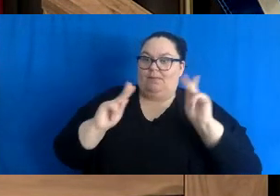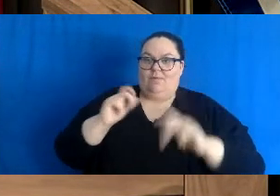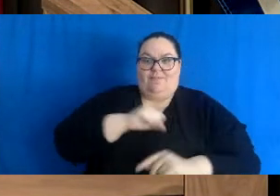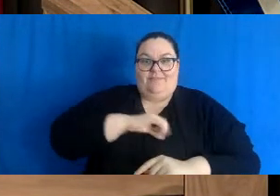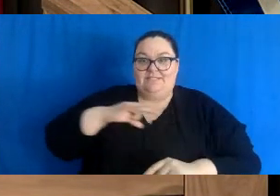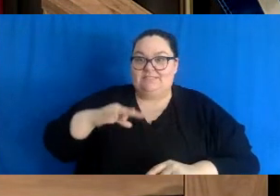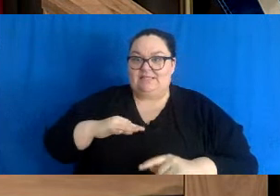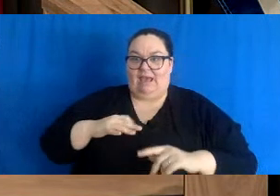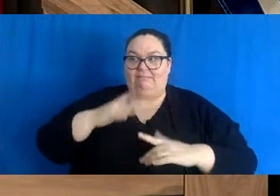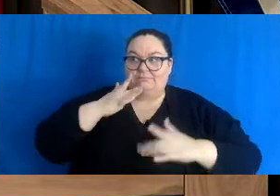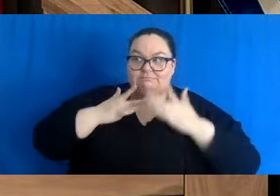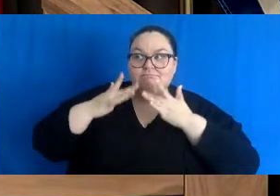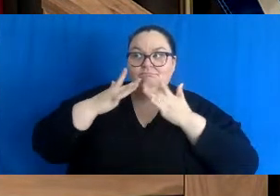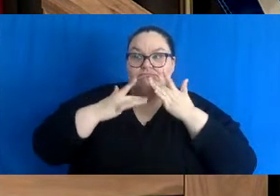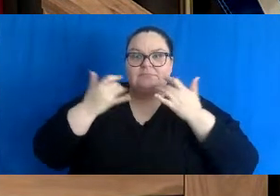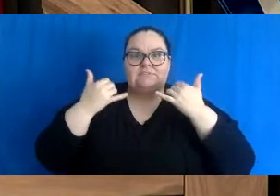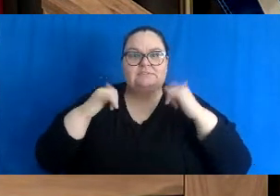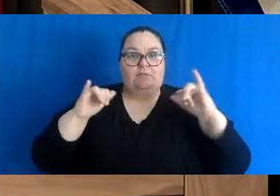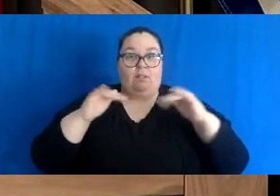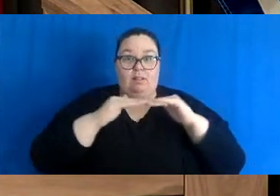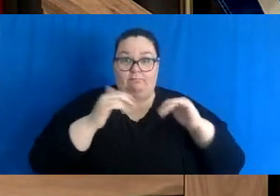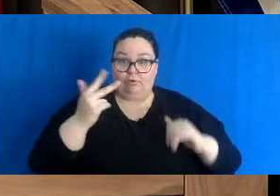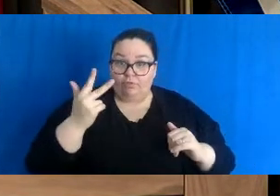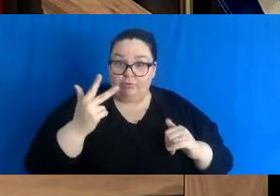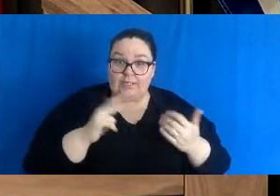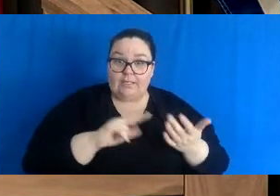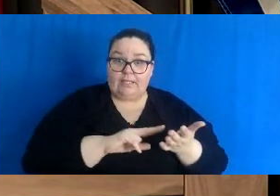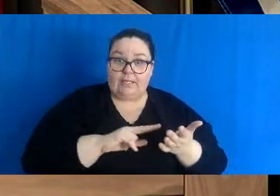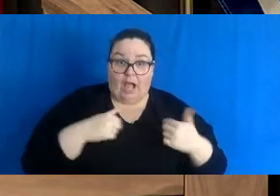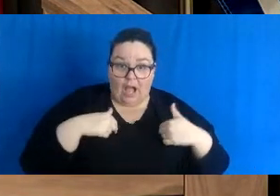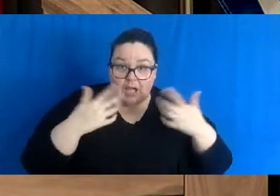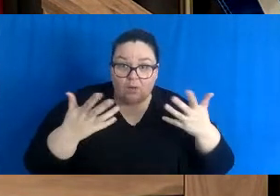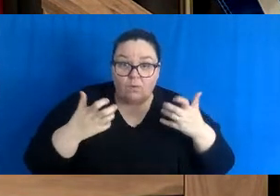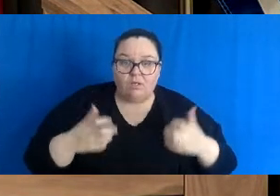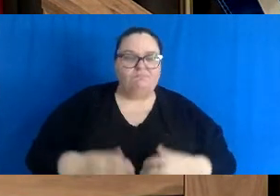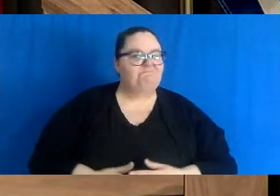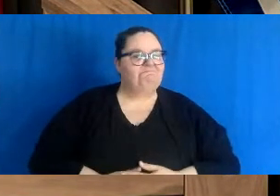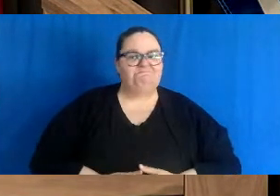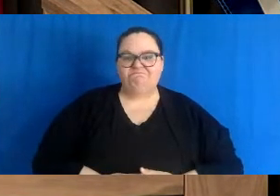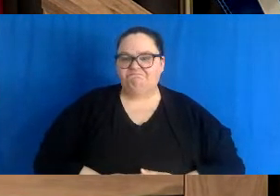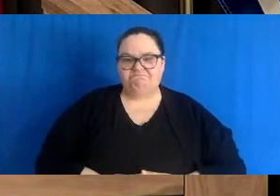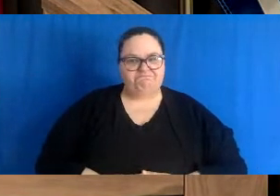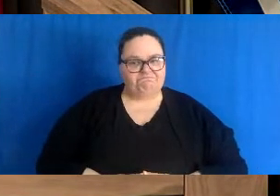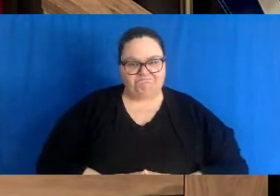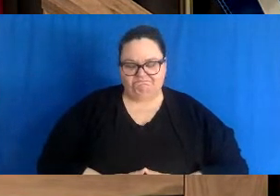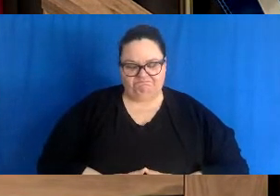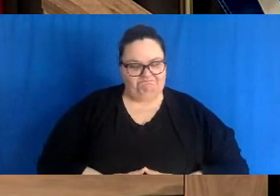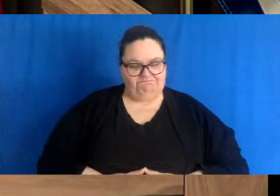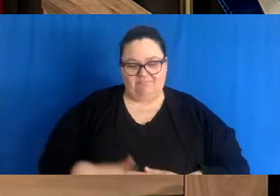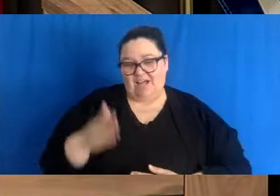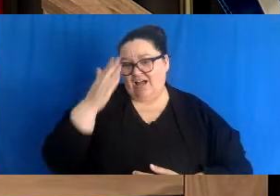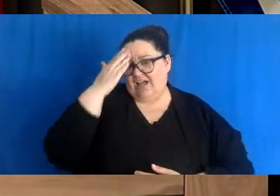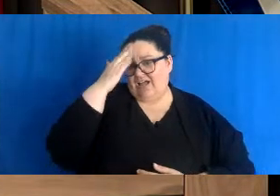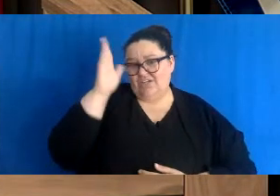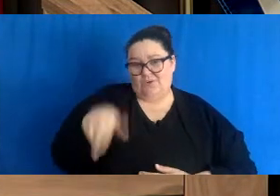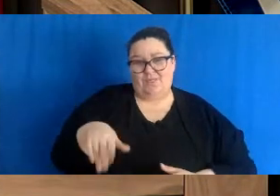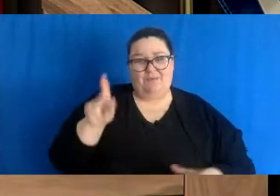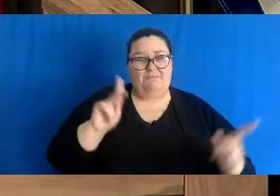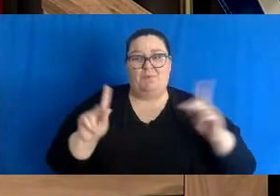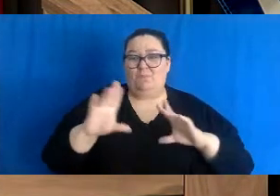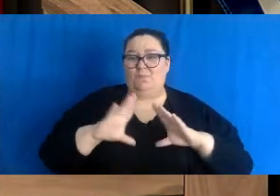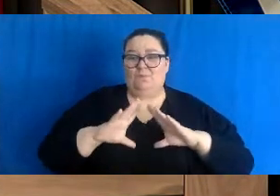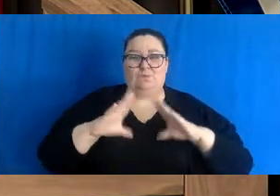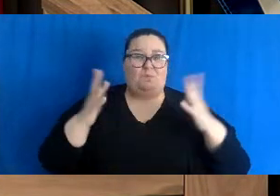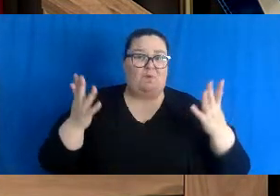Moving to Level 3 is not a measure I wanted to take. As I know, it is not going to be easy to be easy